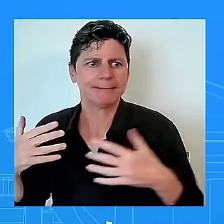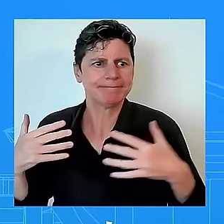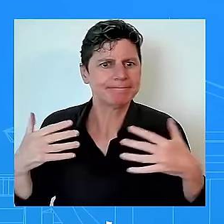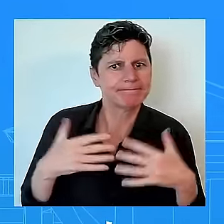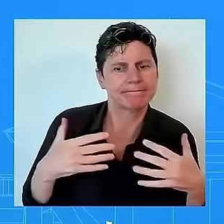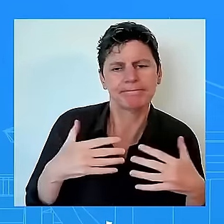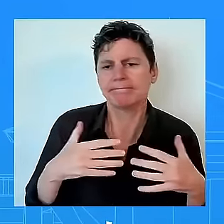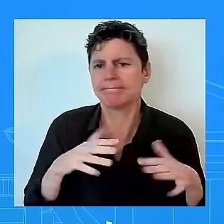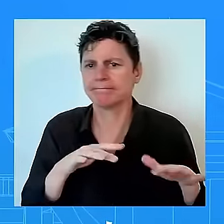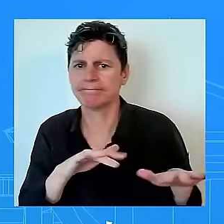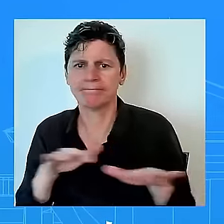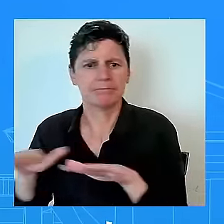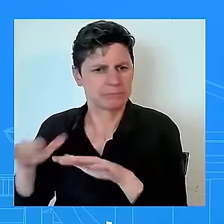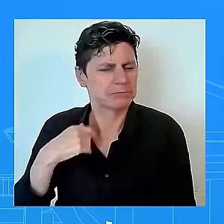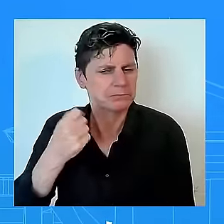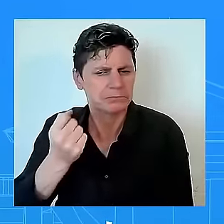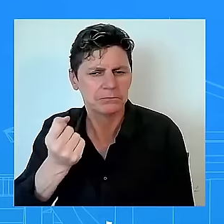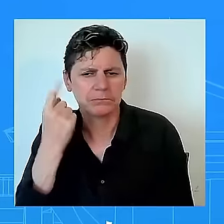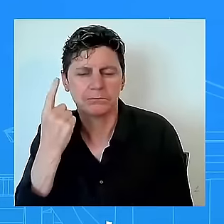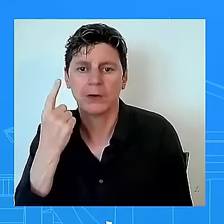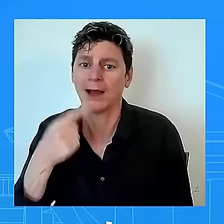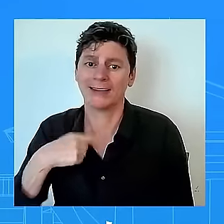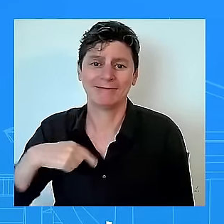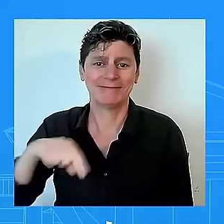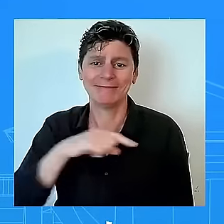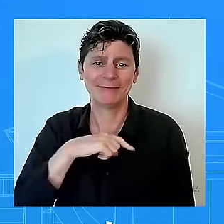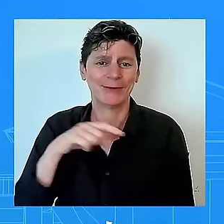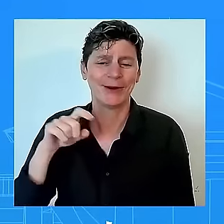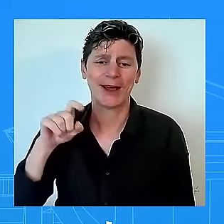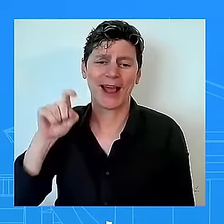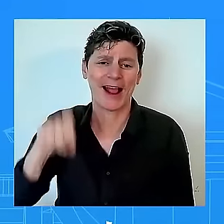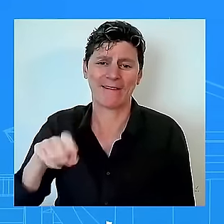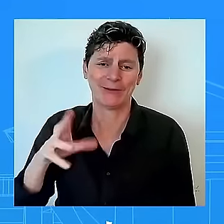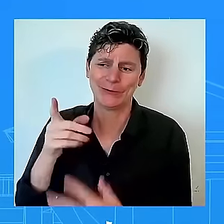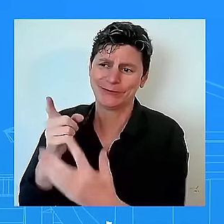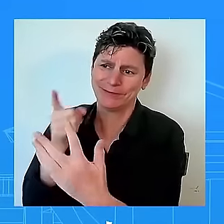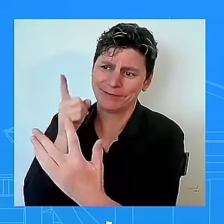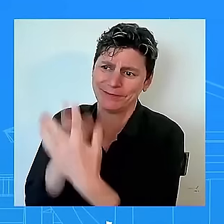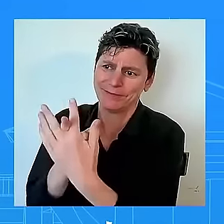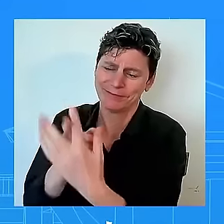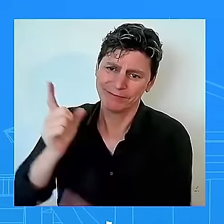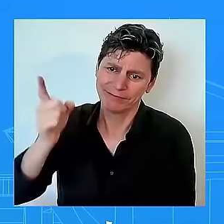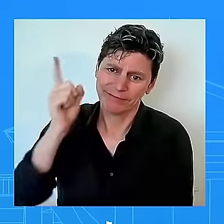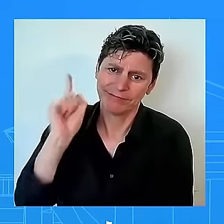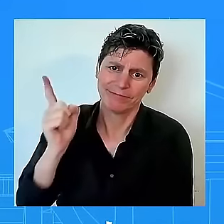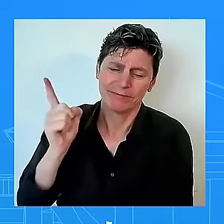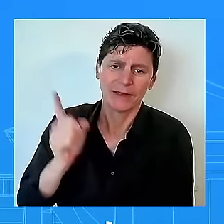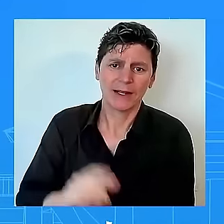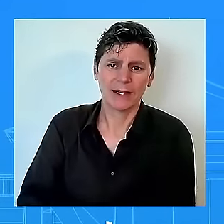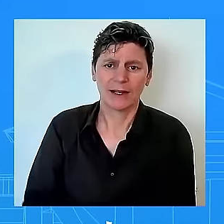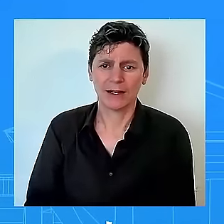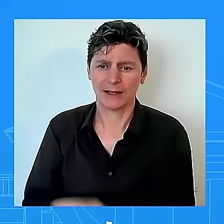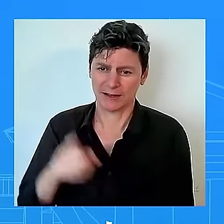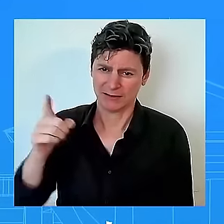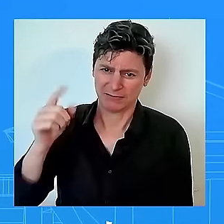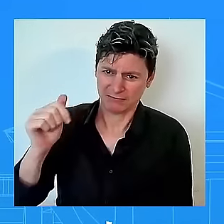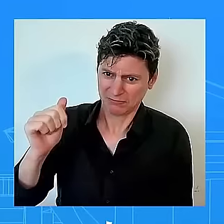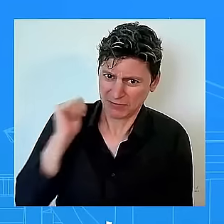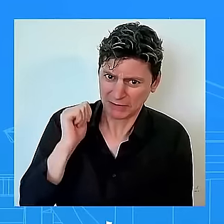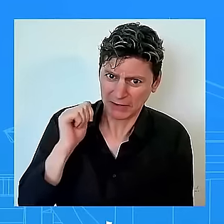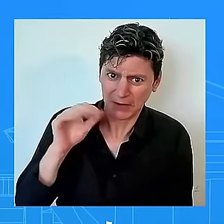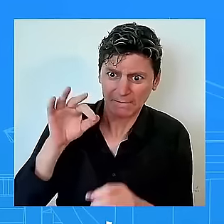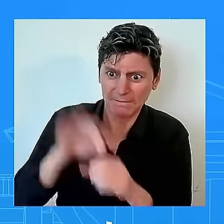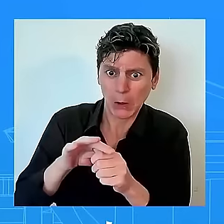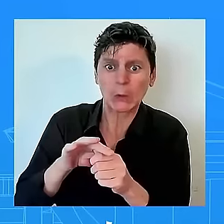to call out any type of refusal of an outcome of an election uh any type of violent rhetoric and